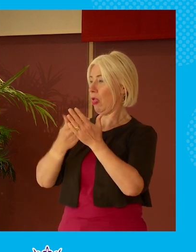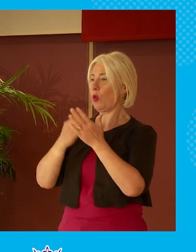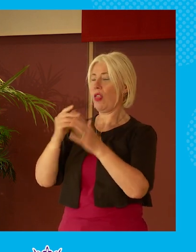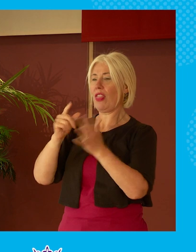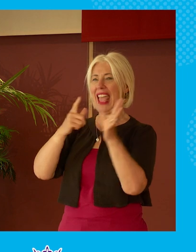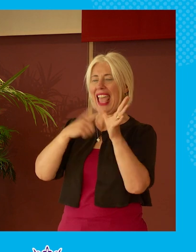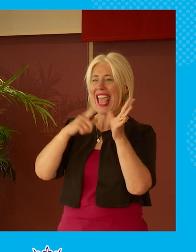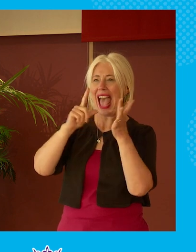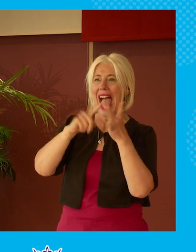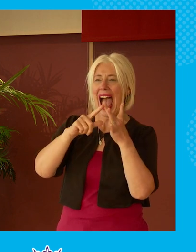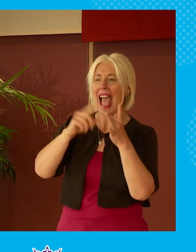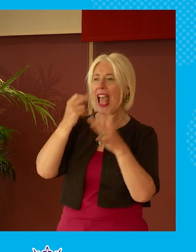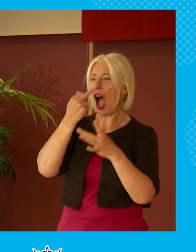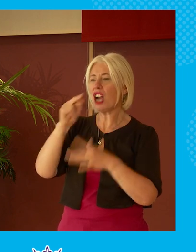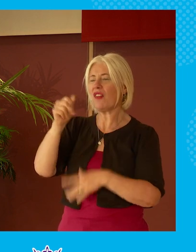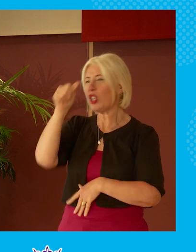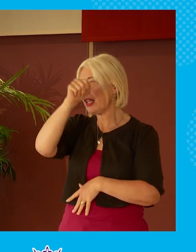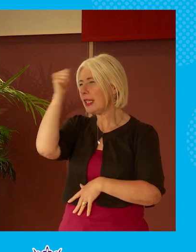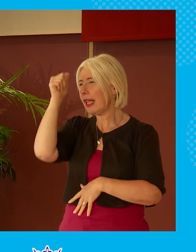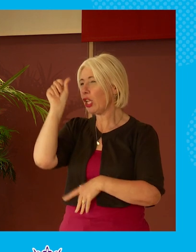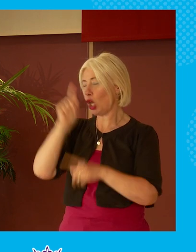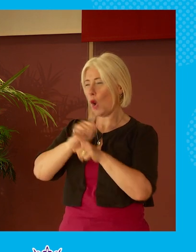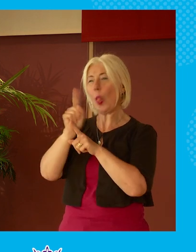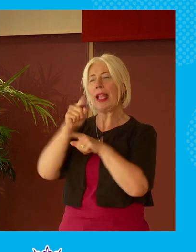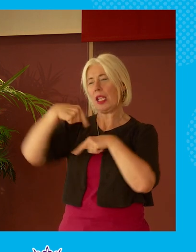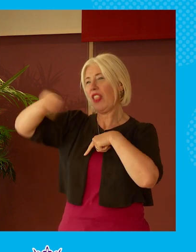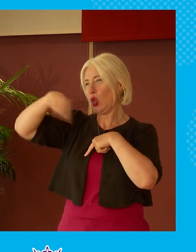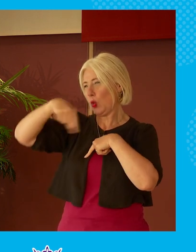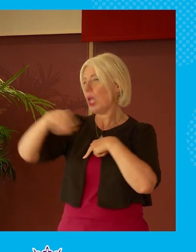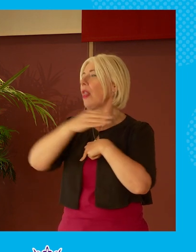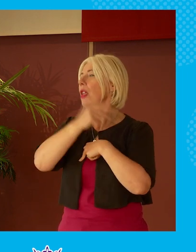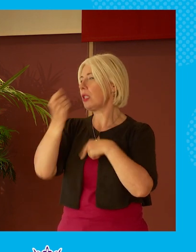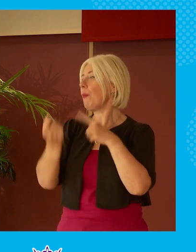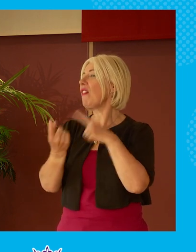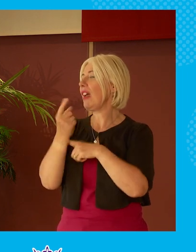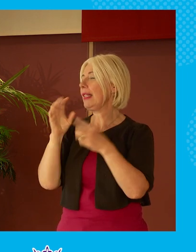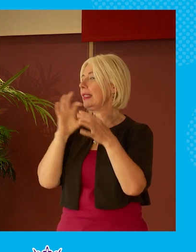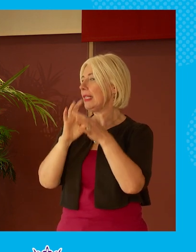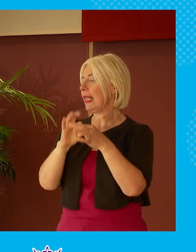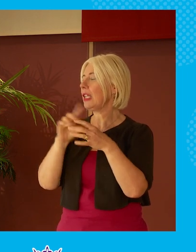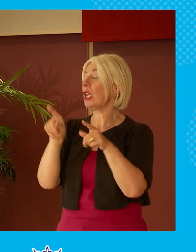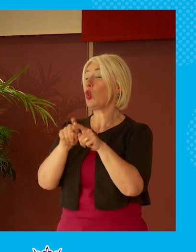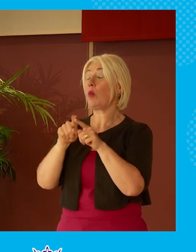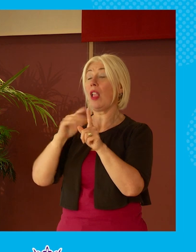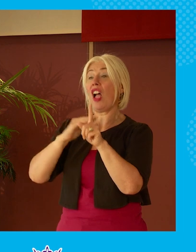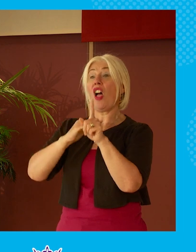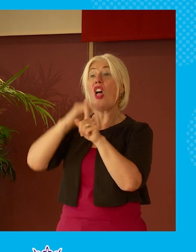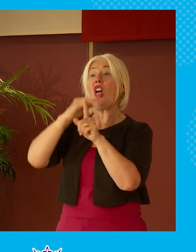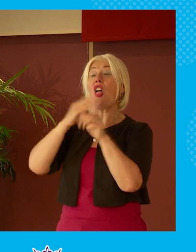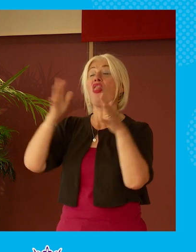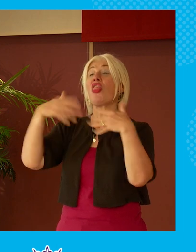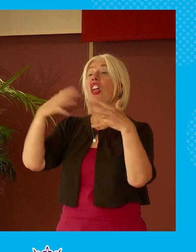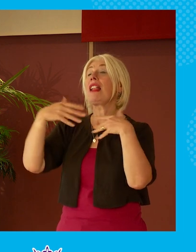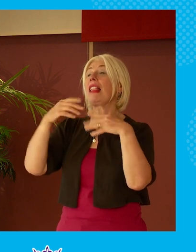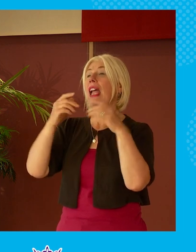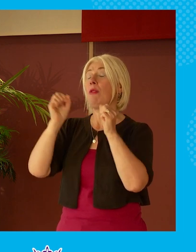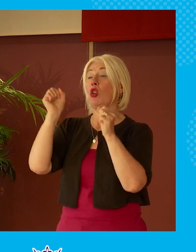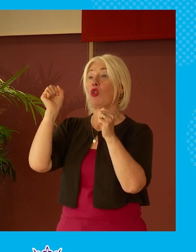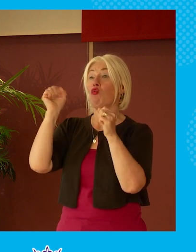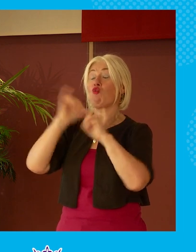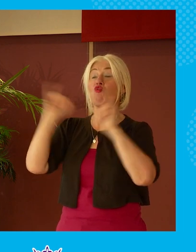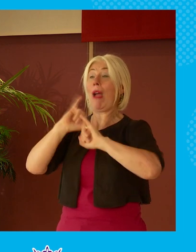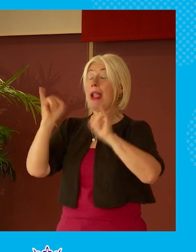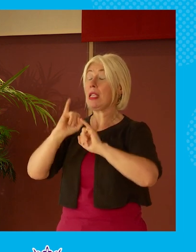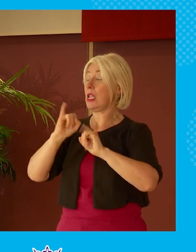intelligence and there's some events later in the week on on that I think for a lot of us the climate crisis is reaching a crunch point where